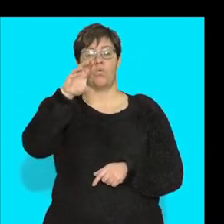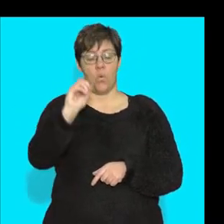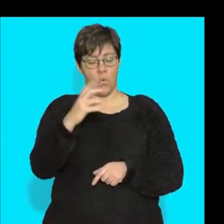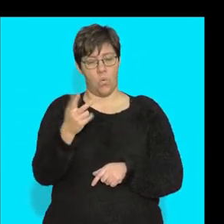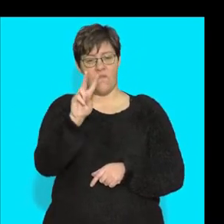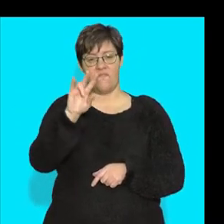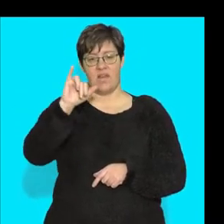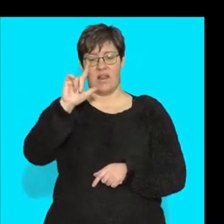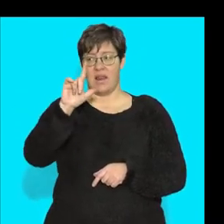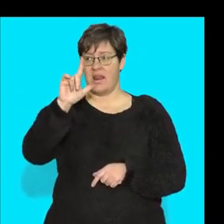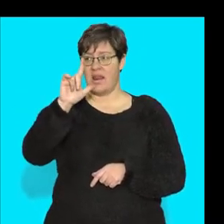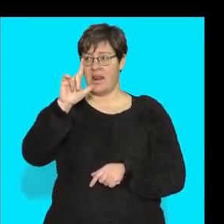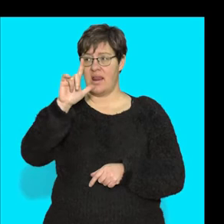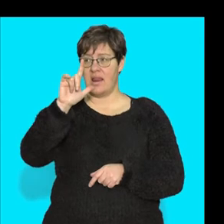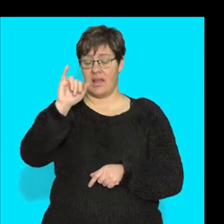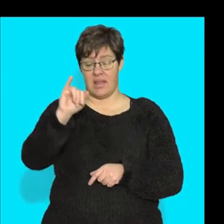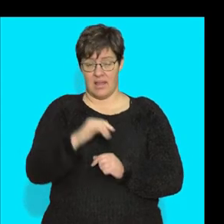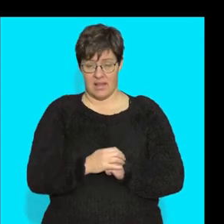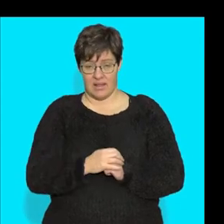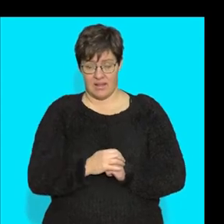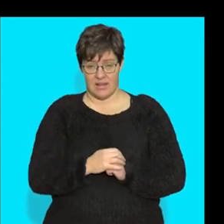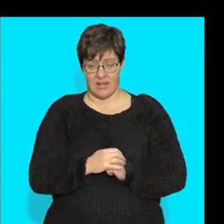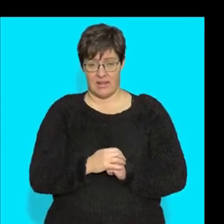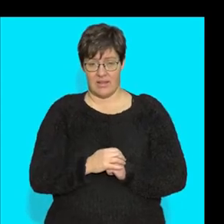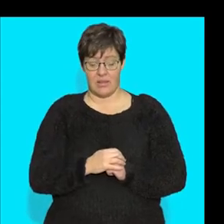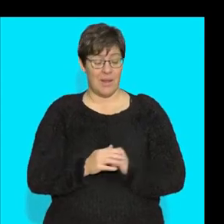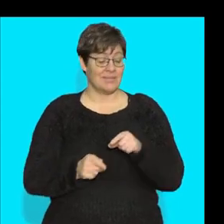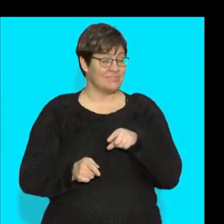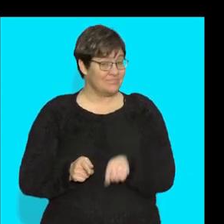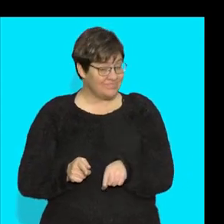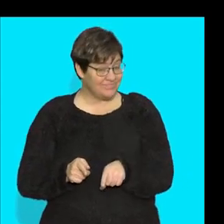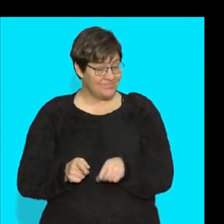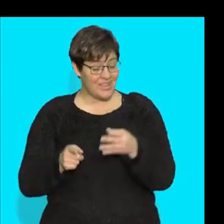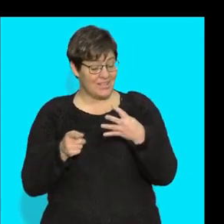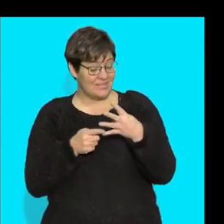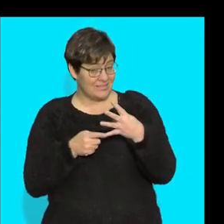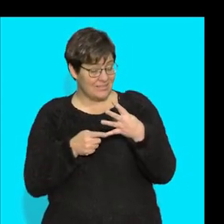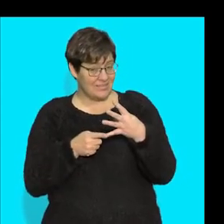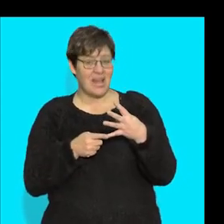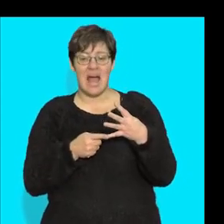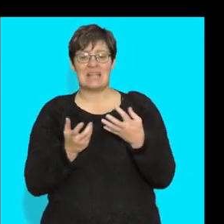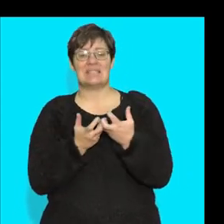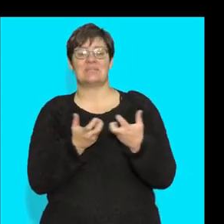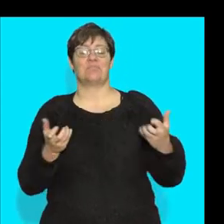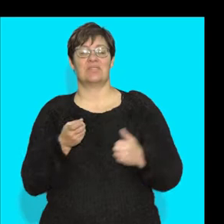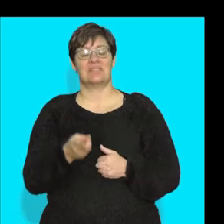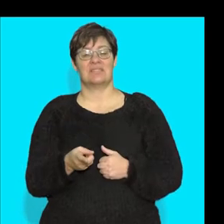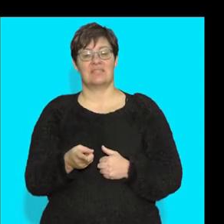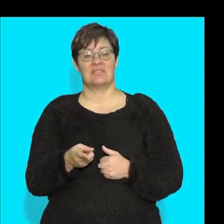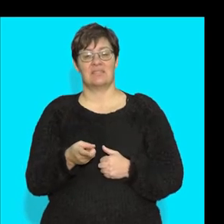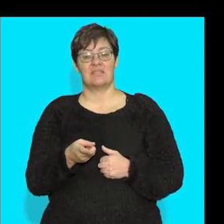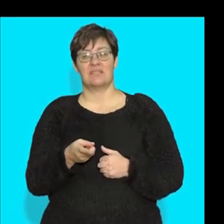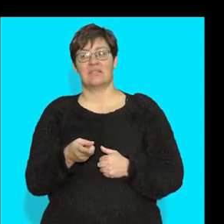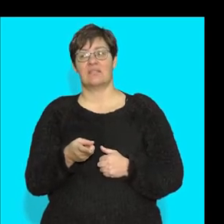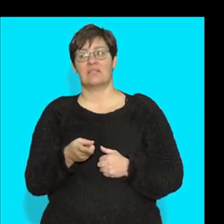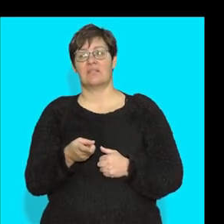All right, that is called a microvilli. Here, however, is a cell that's separate. And on